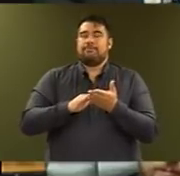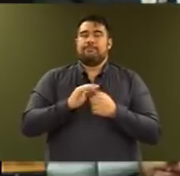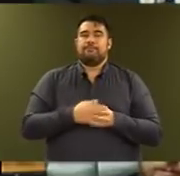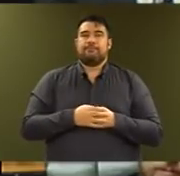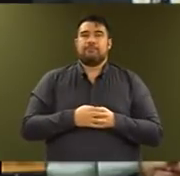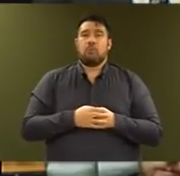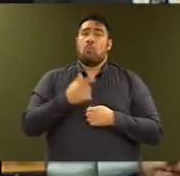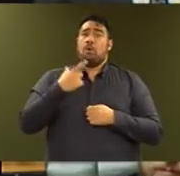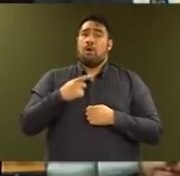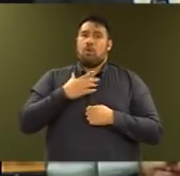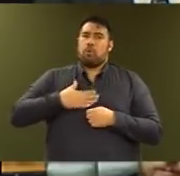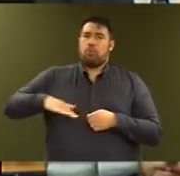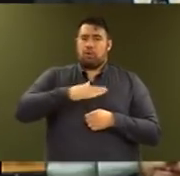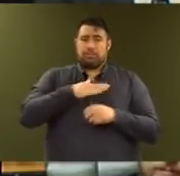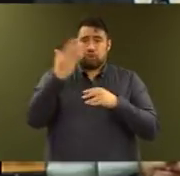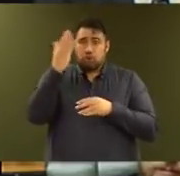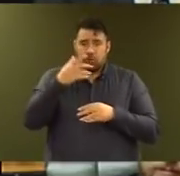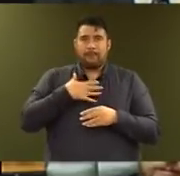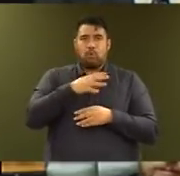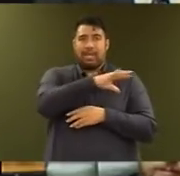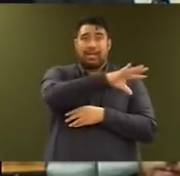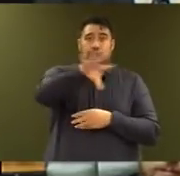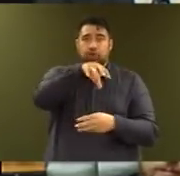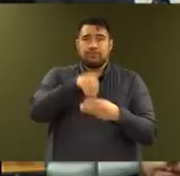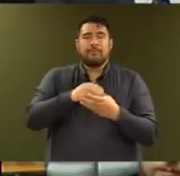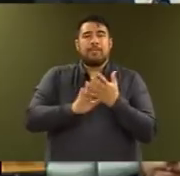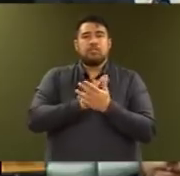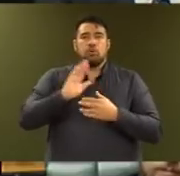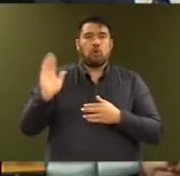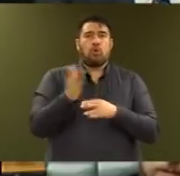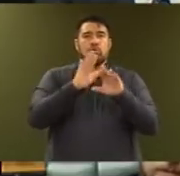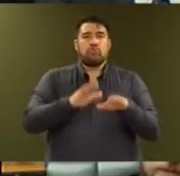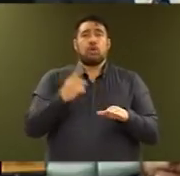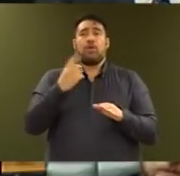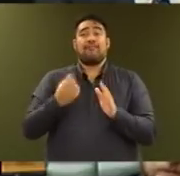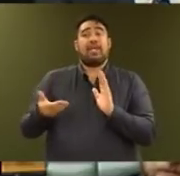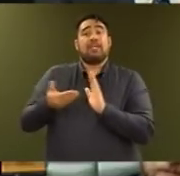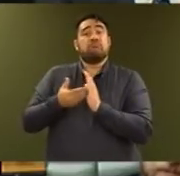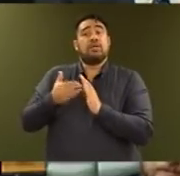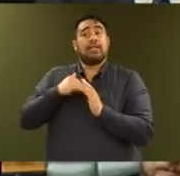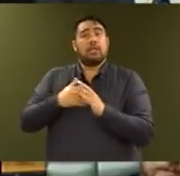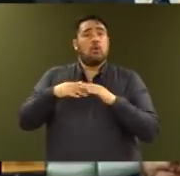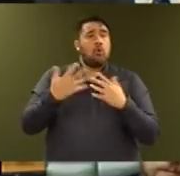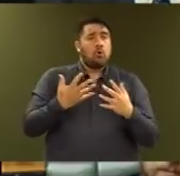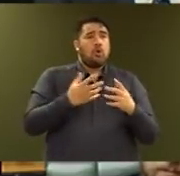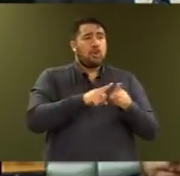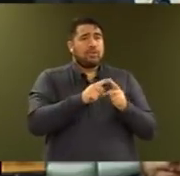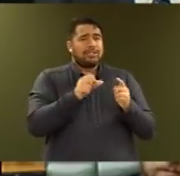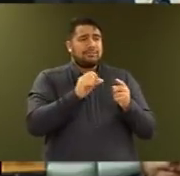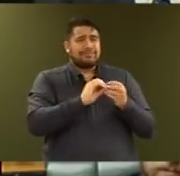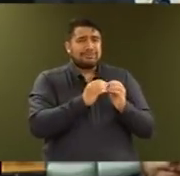We want more inclusive schools so every child with additional needs and learning difficulties can truly